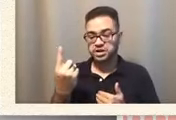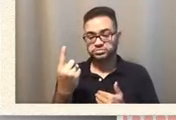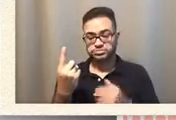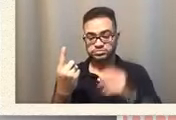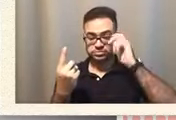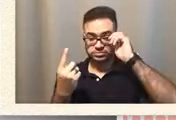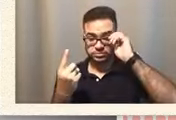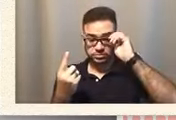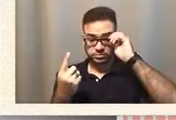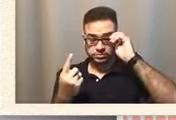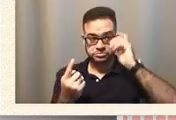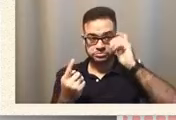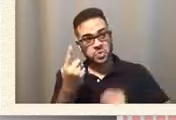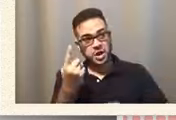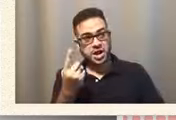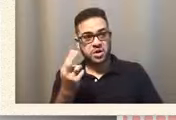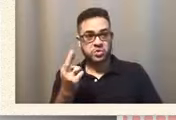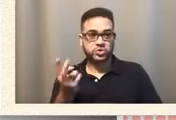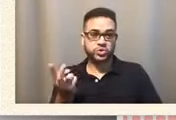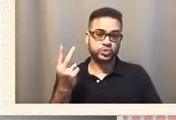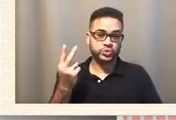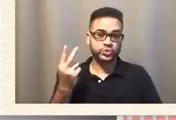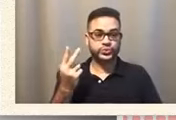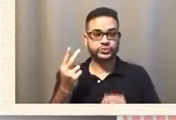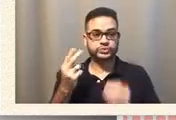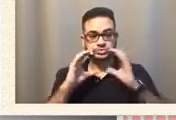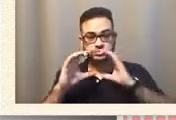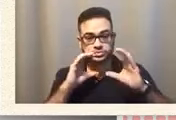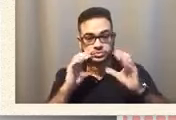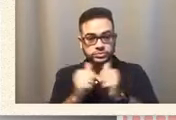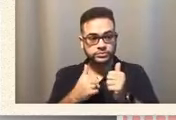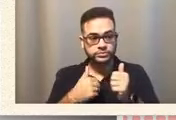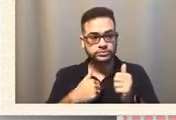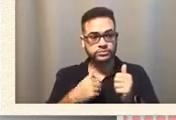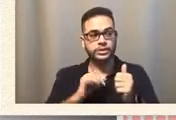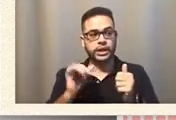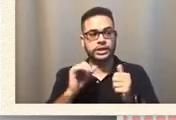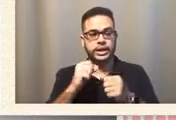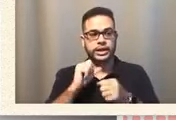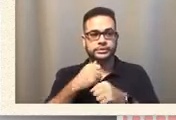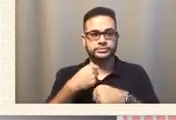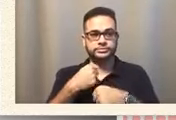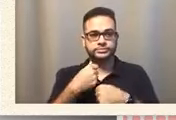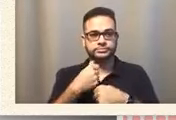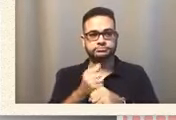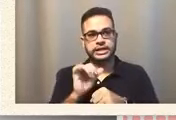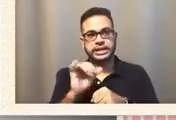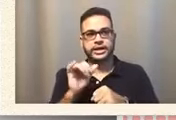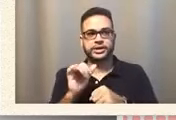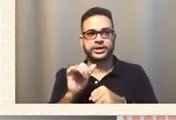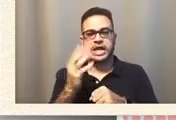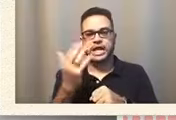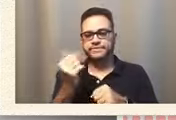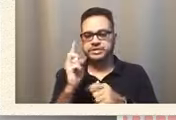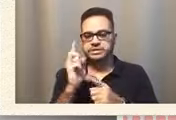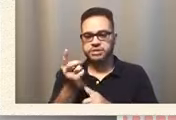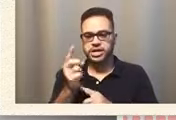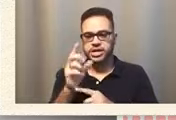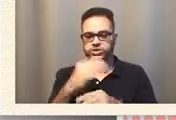to communicate and do, like, at least 15-minute Zoom once a week. That's what she's done.